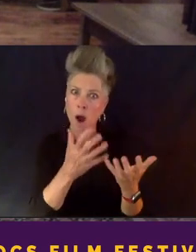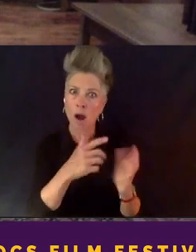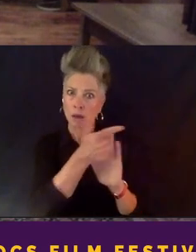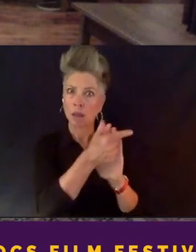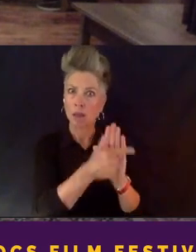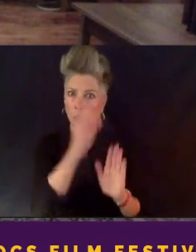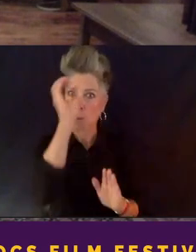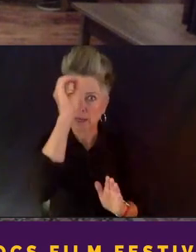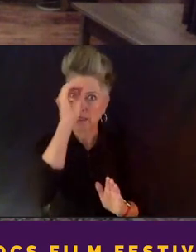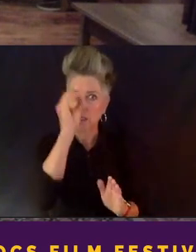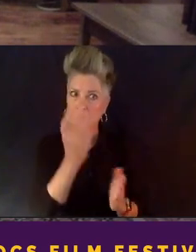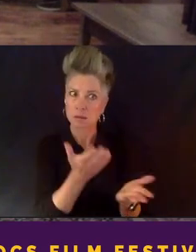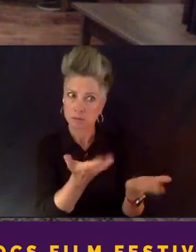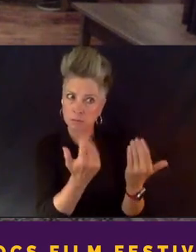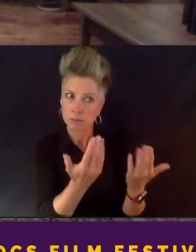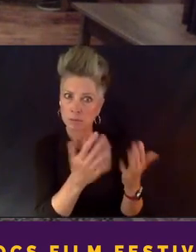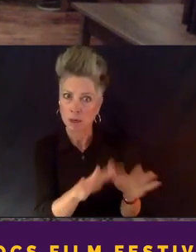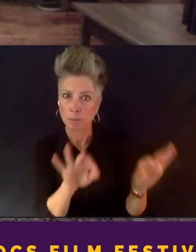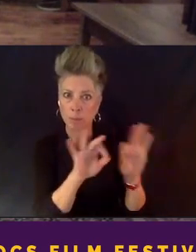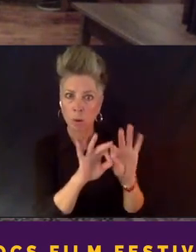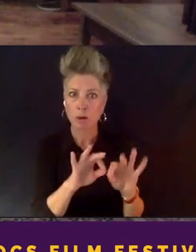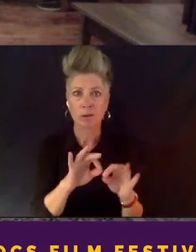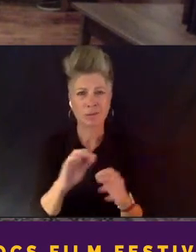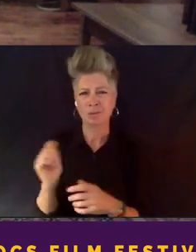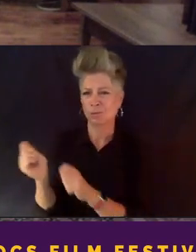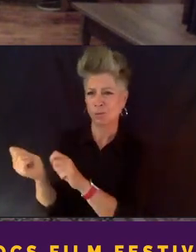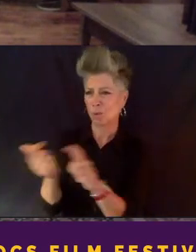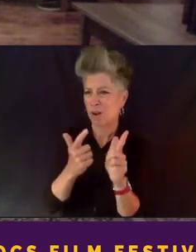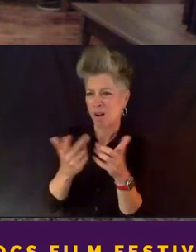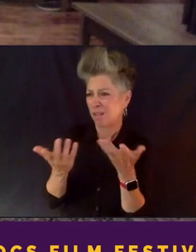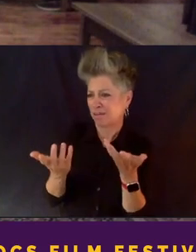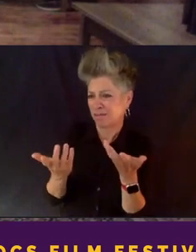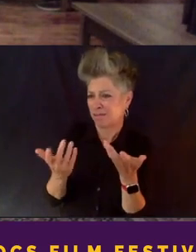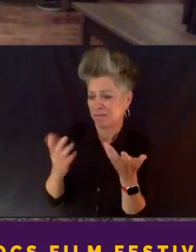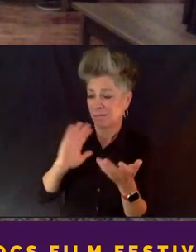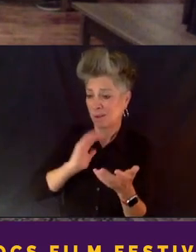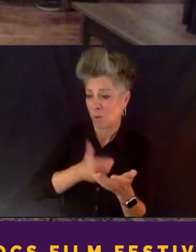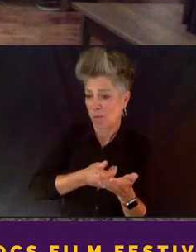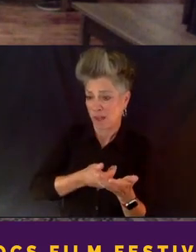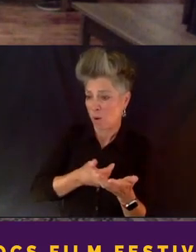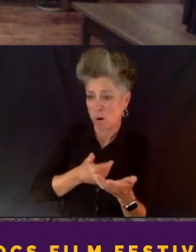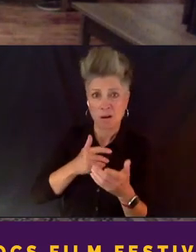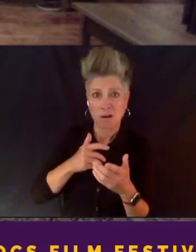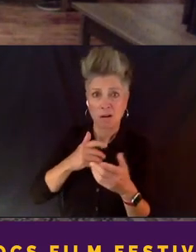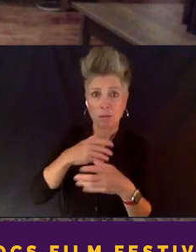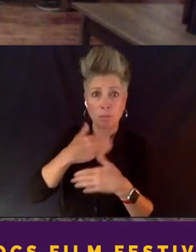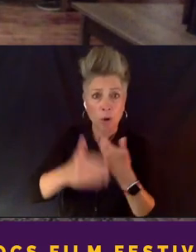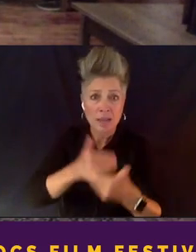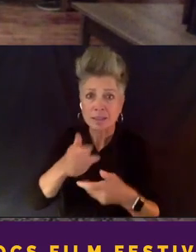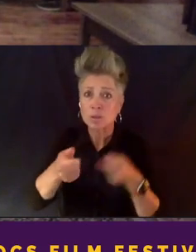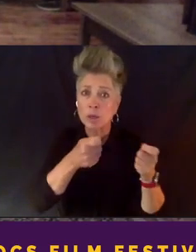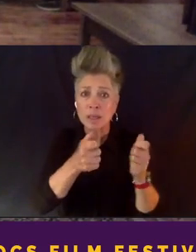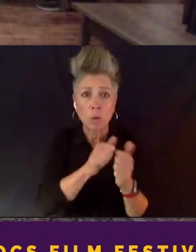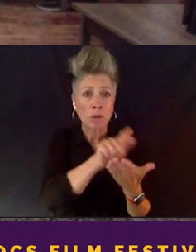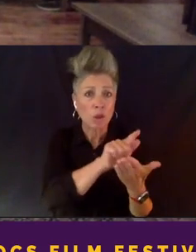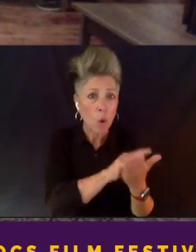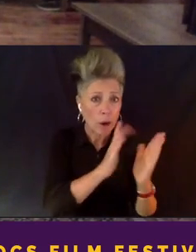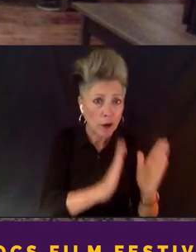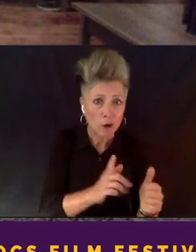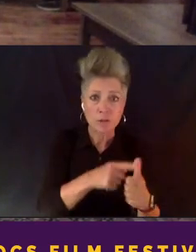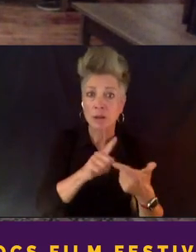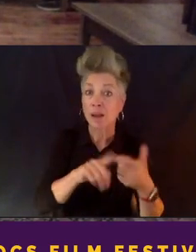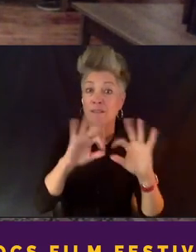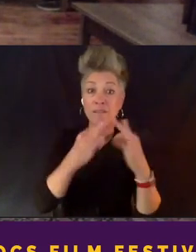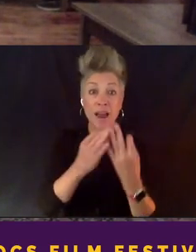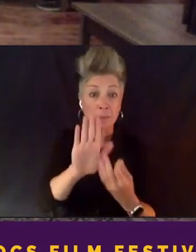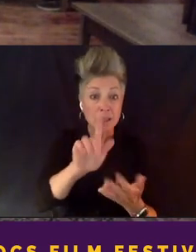Daphne and Maria, we were dealing with lawyers. We were dealing with the family's lawyer. We were dealing with the cop's lawyer. We